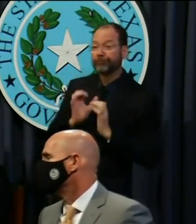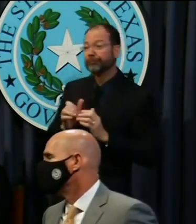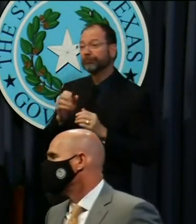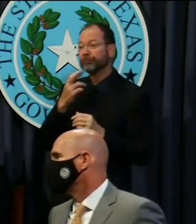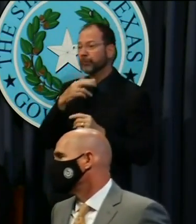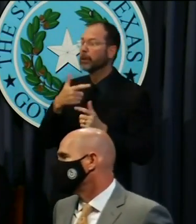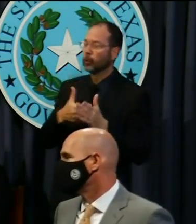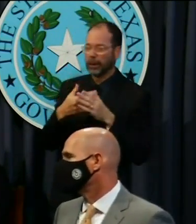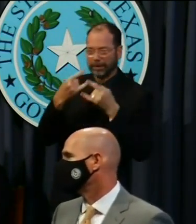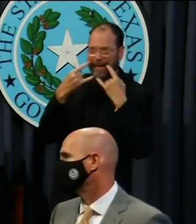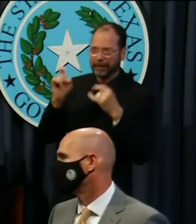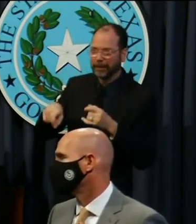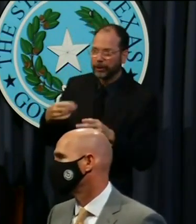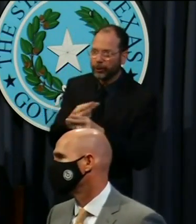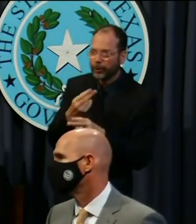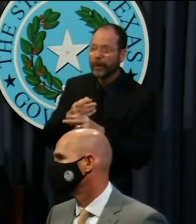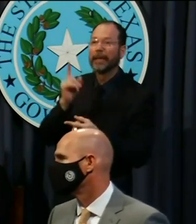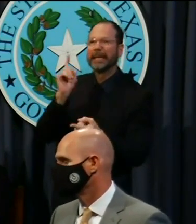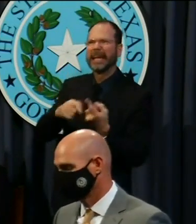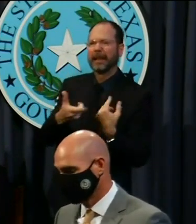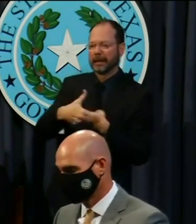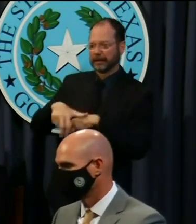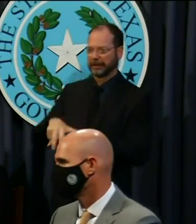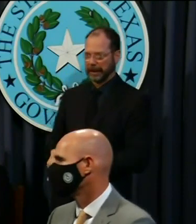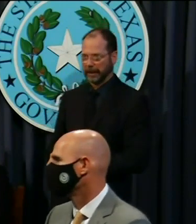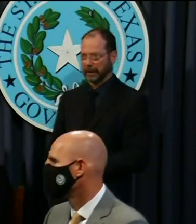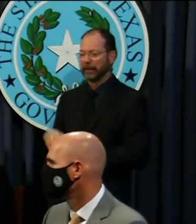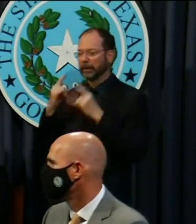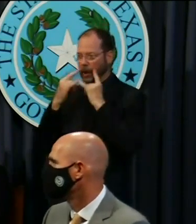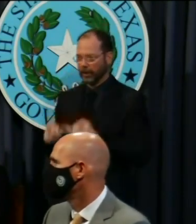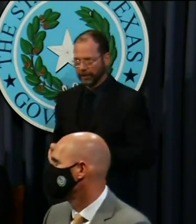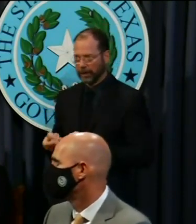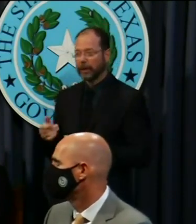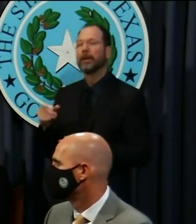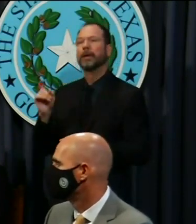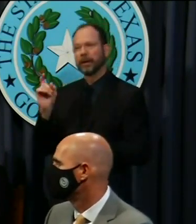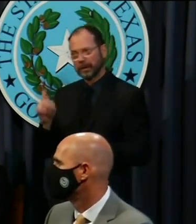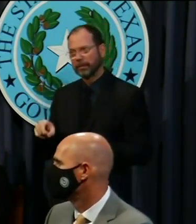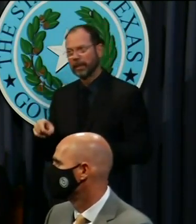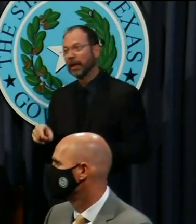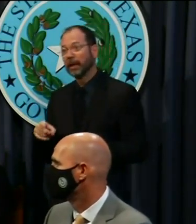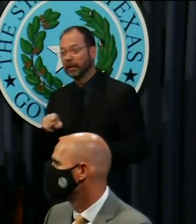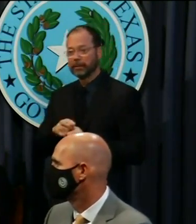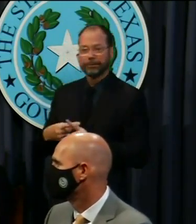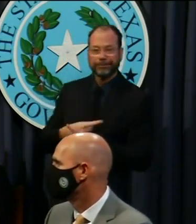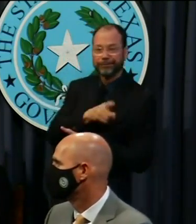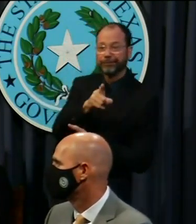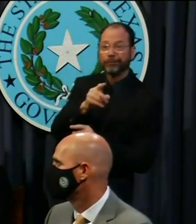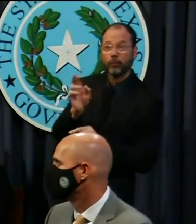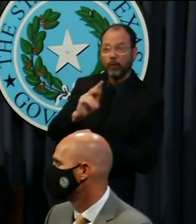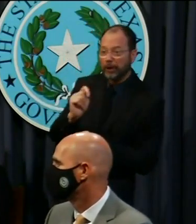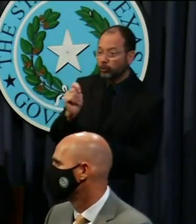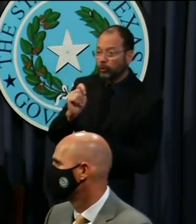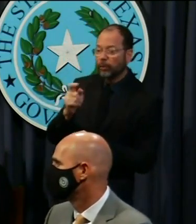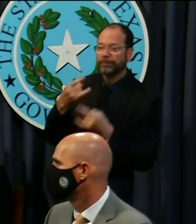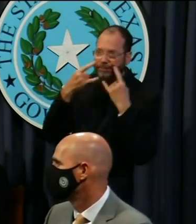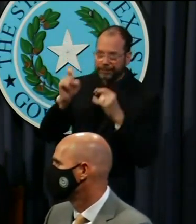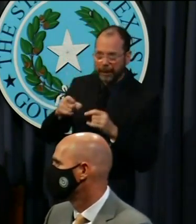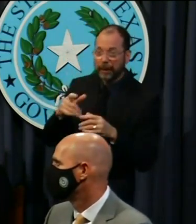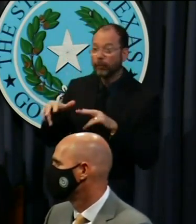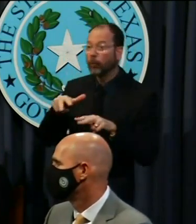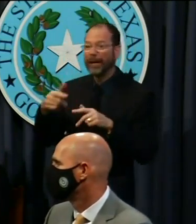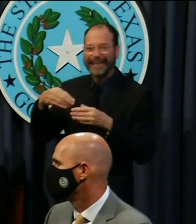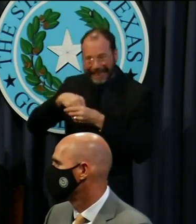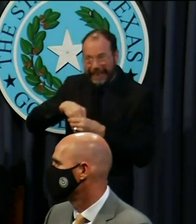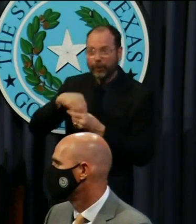required to be wearing a mask until they are seated. They're required to stay seated unless they need to go to the restroom or unless they're leaving and they're walking around